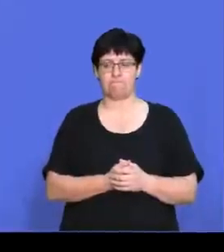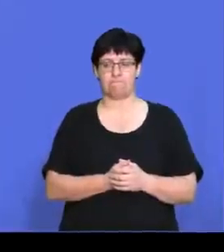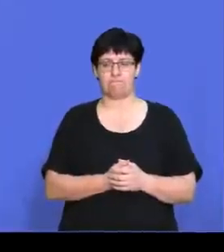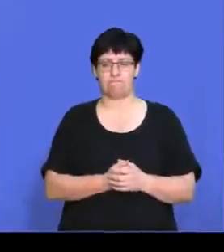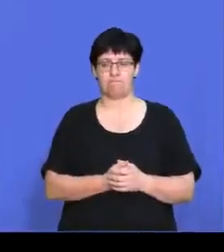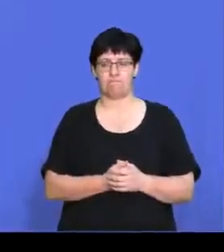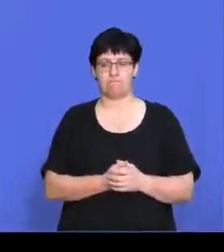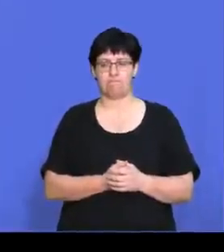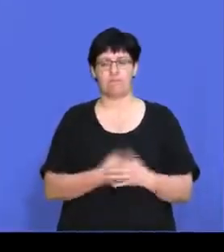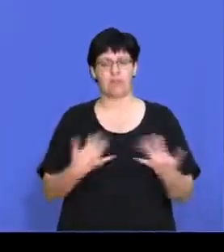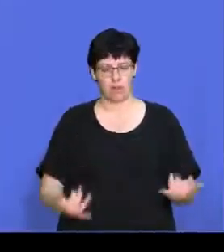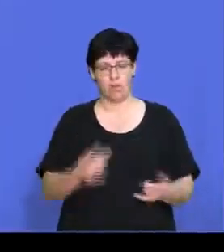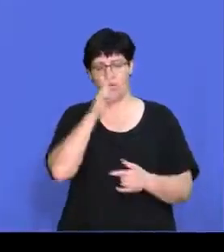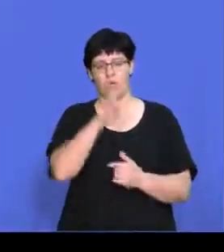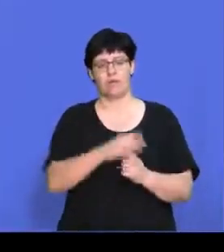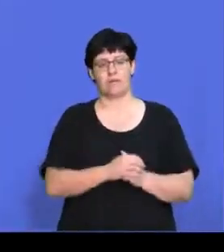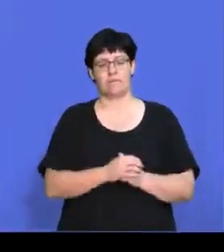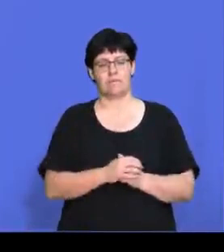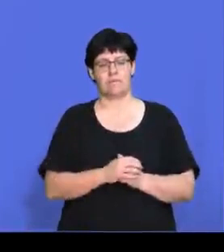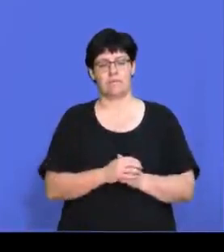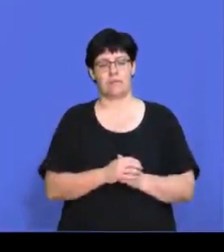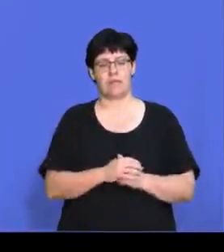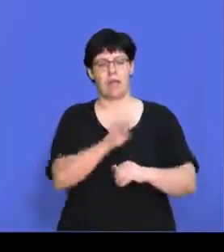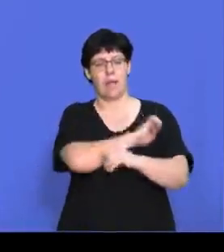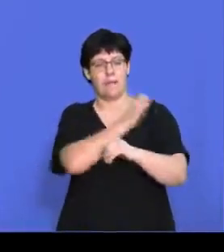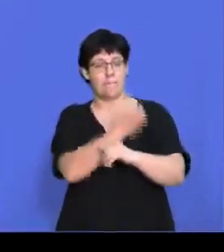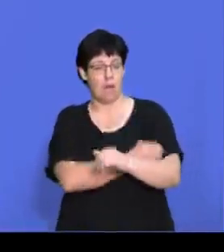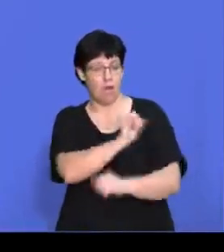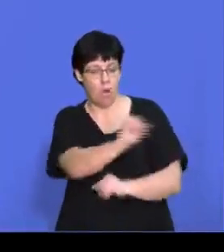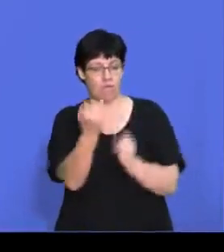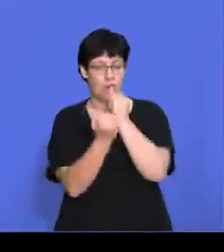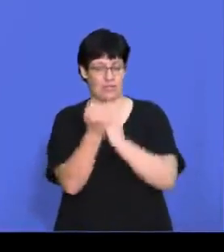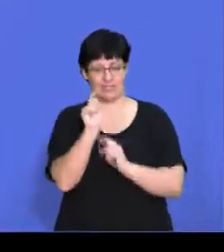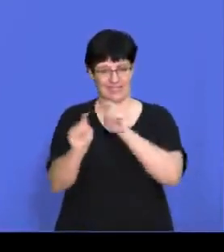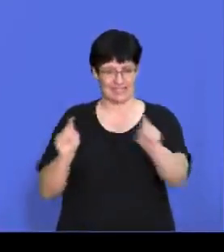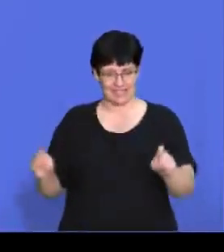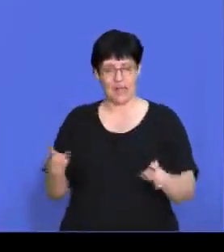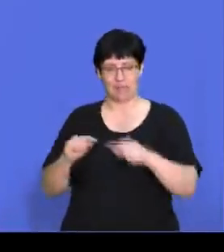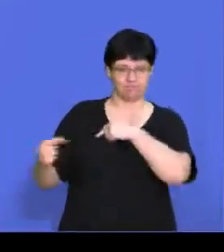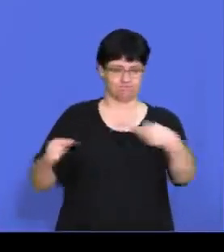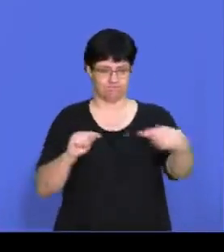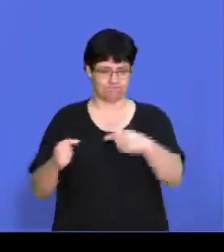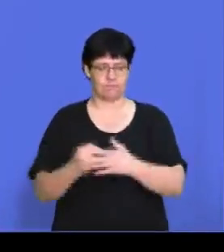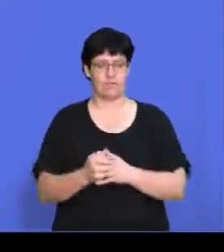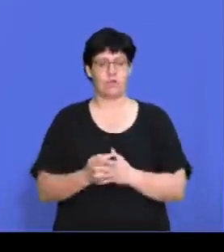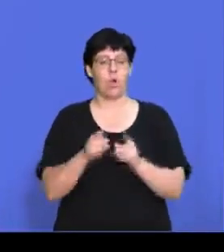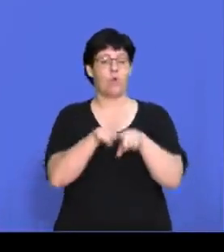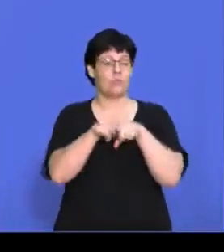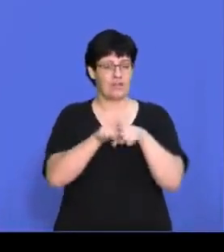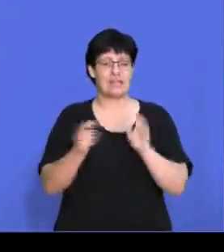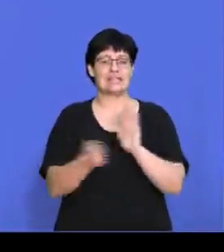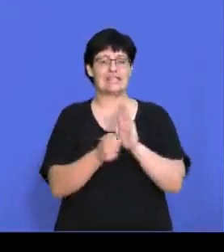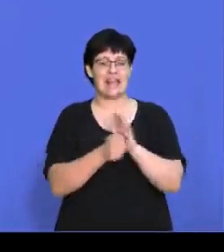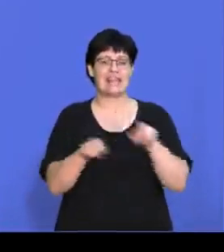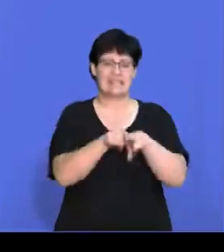All right. And then we've got to look at the power of our competitors and our competitive rivalry. So competitors selling the